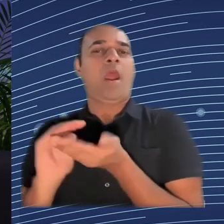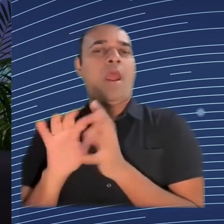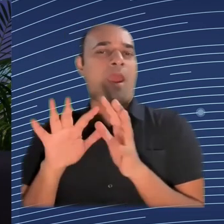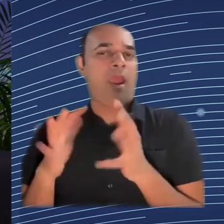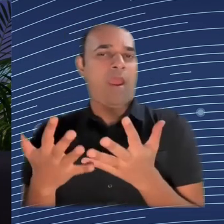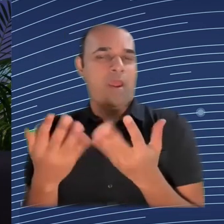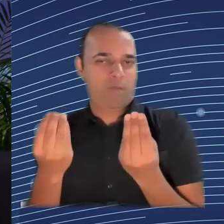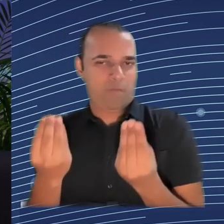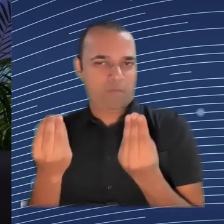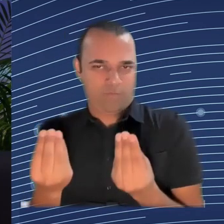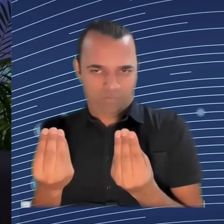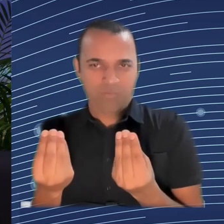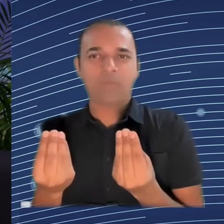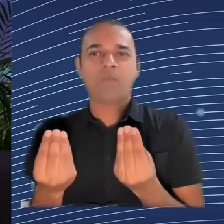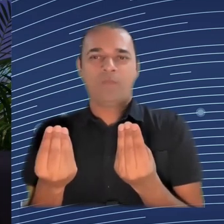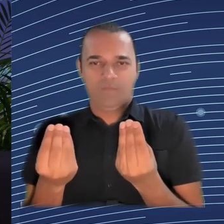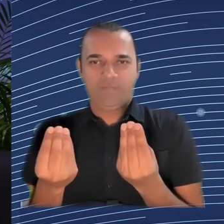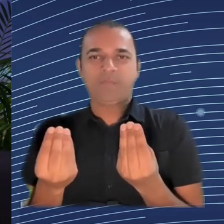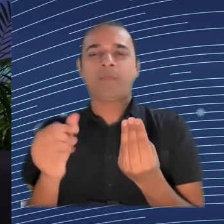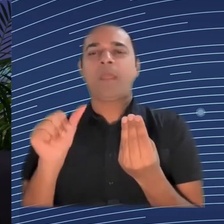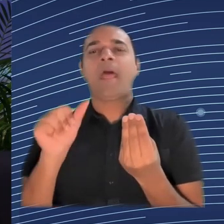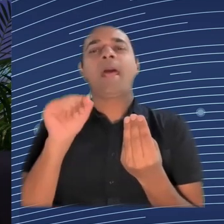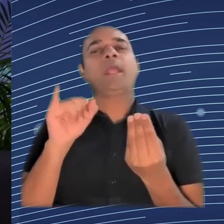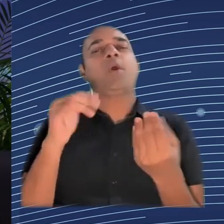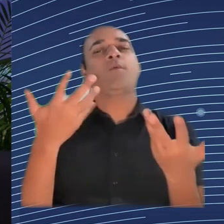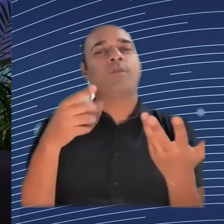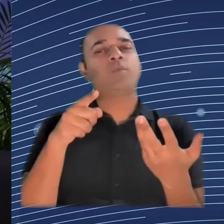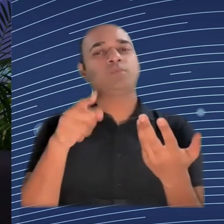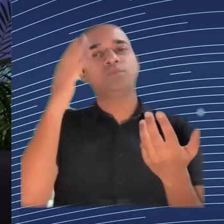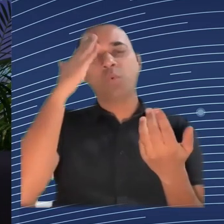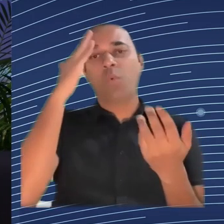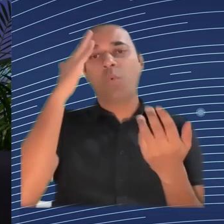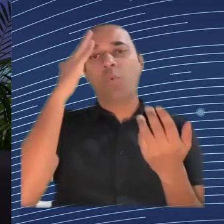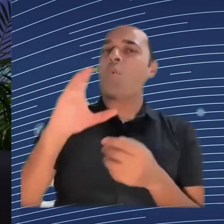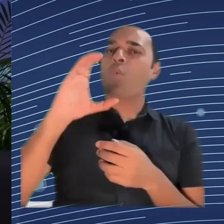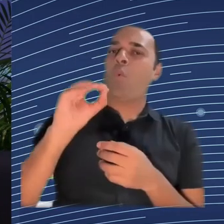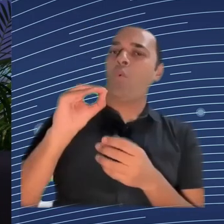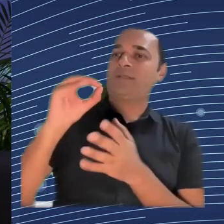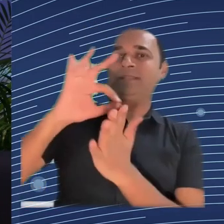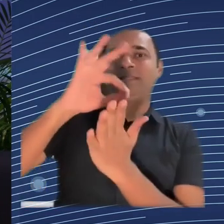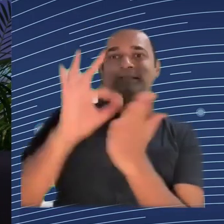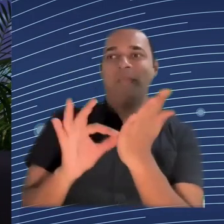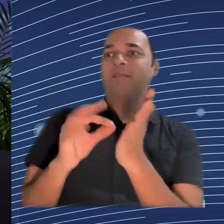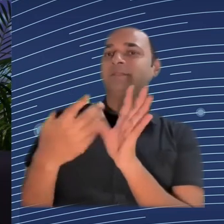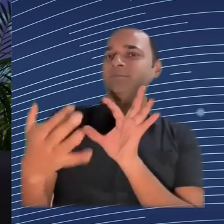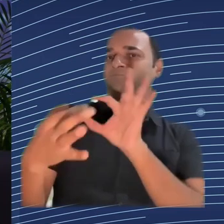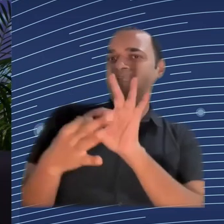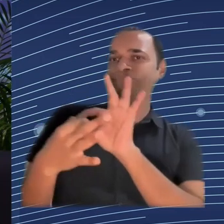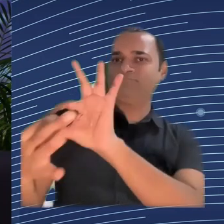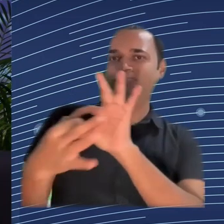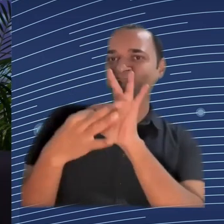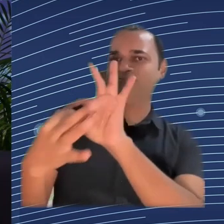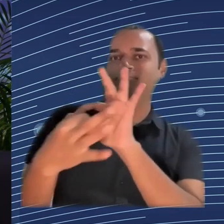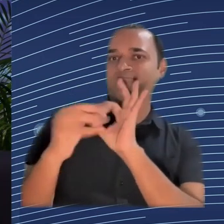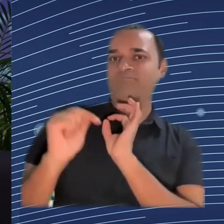implementations, and where problems might occur, it can happen, that there is a possibility for the workers, their representatives